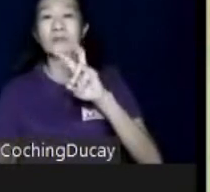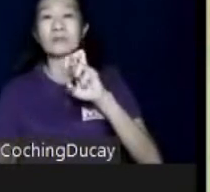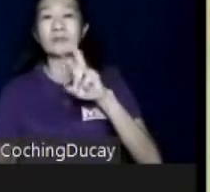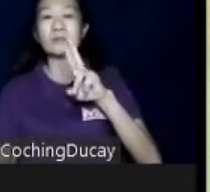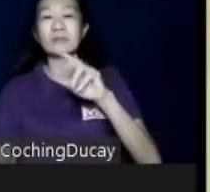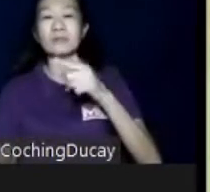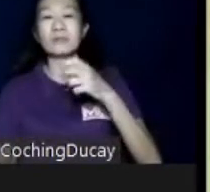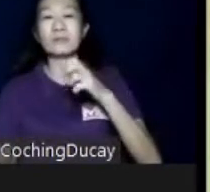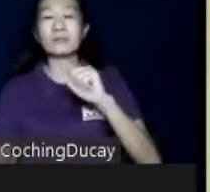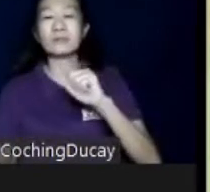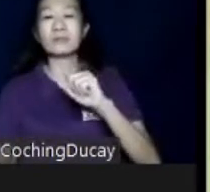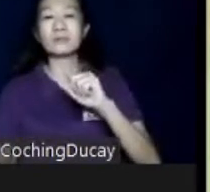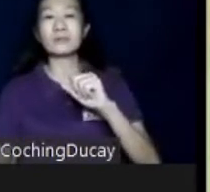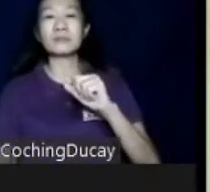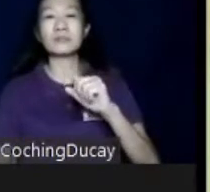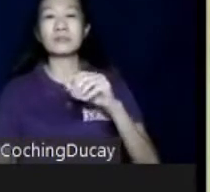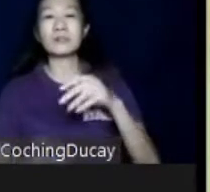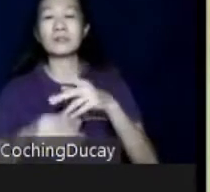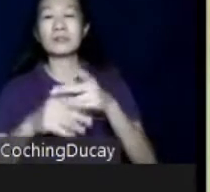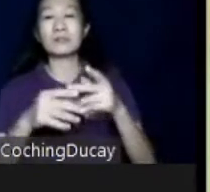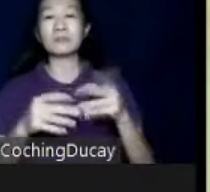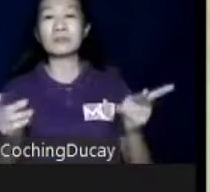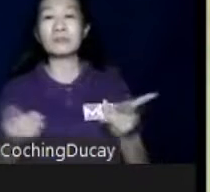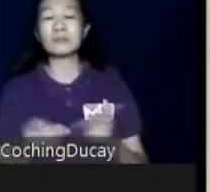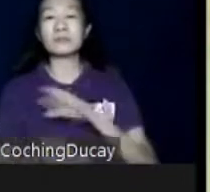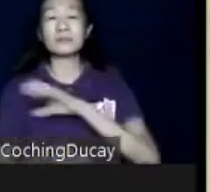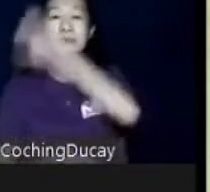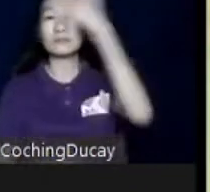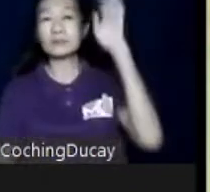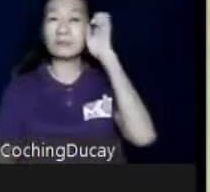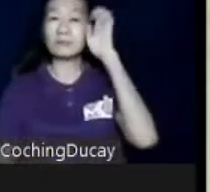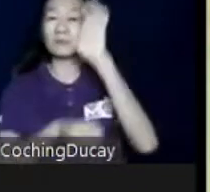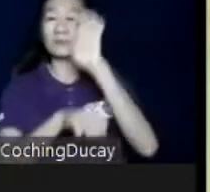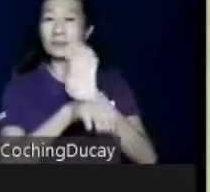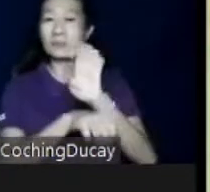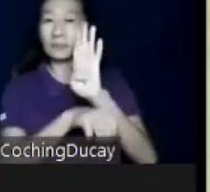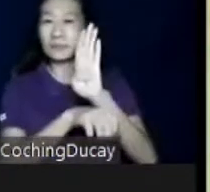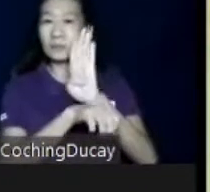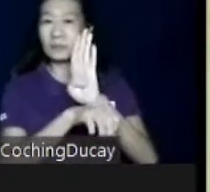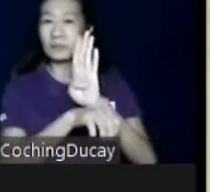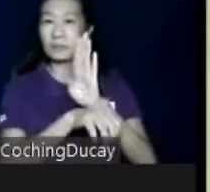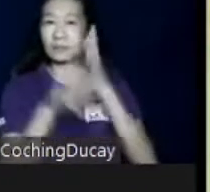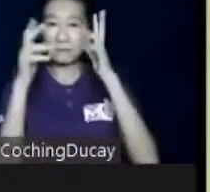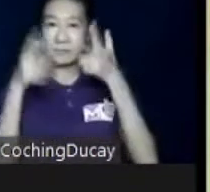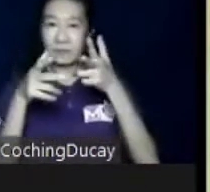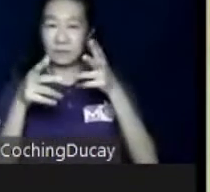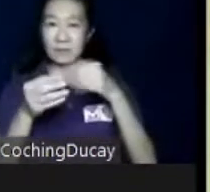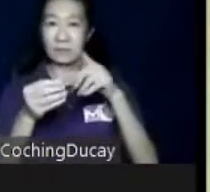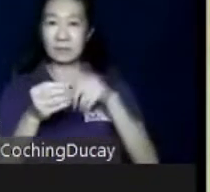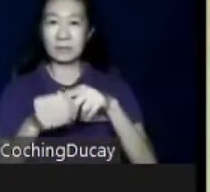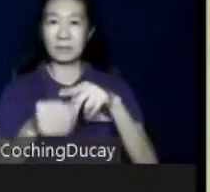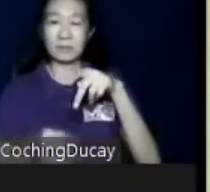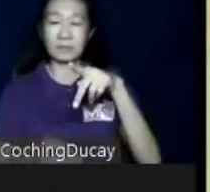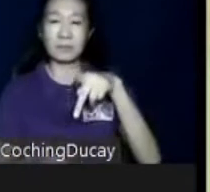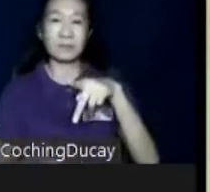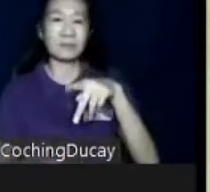in New York. And their business model is focused around persons with